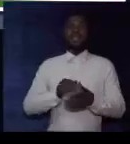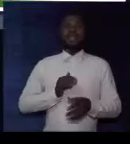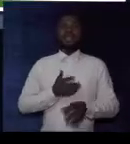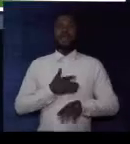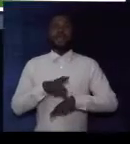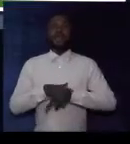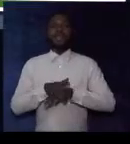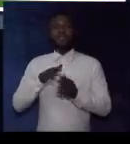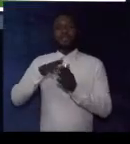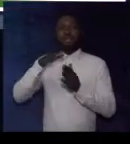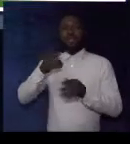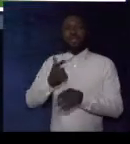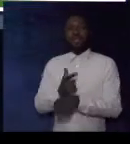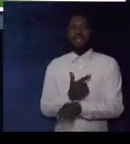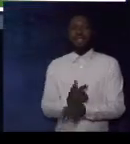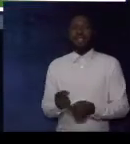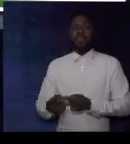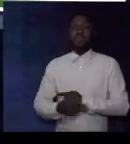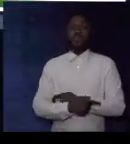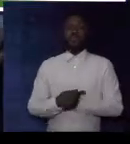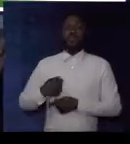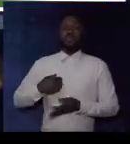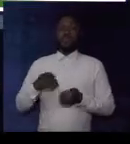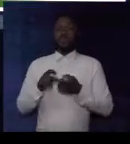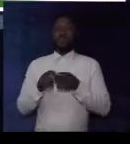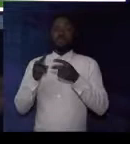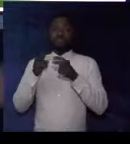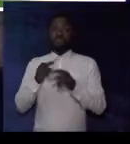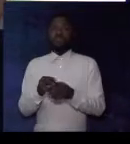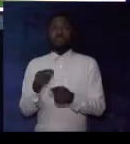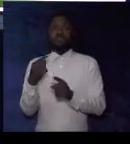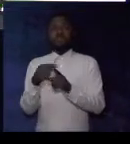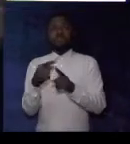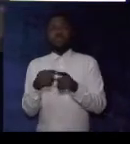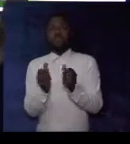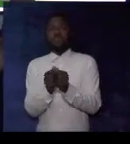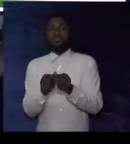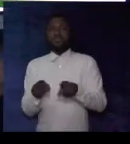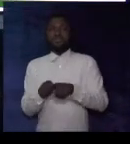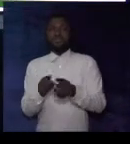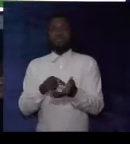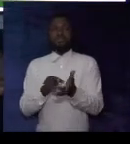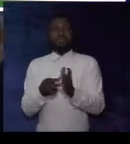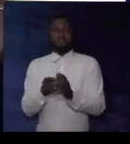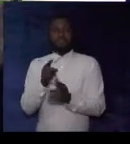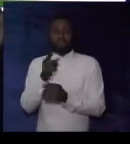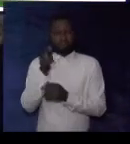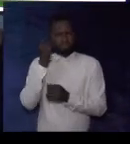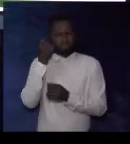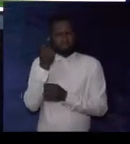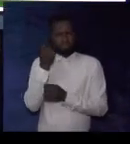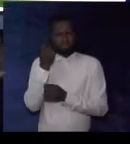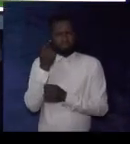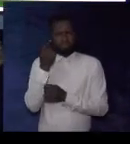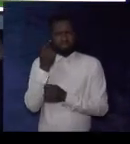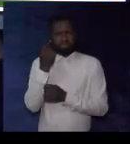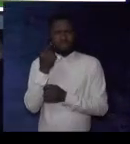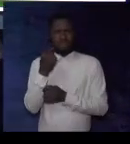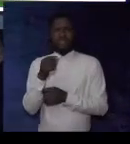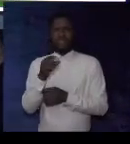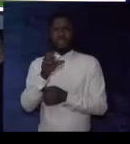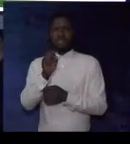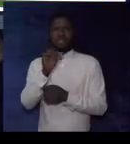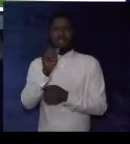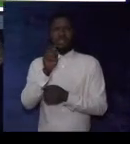In our English Studies lesson today, we will be looking at synonyms. Does that name sound strange?